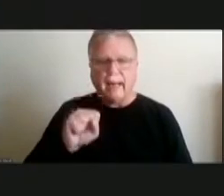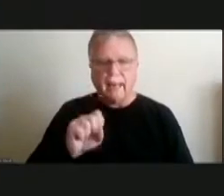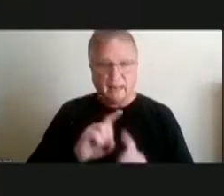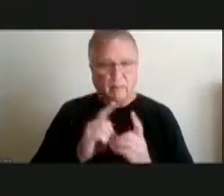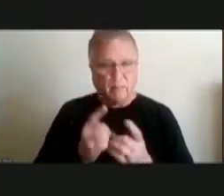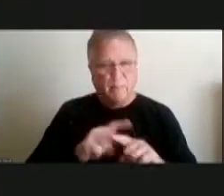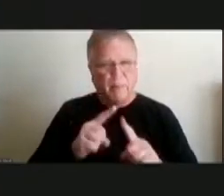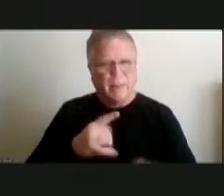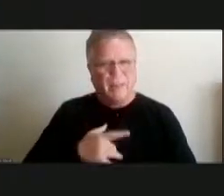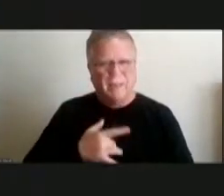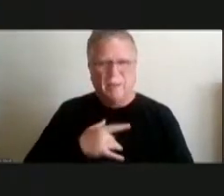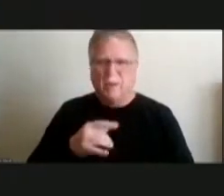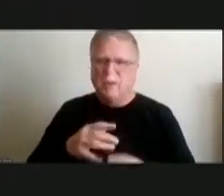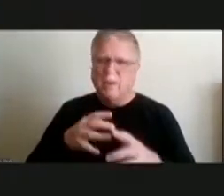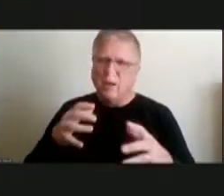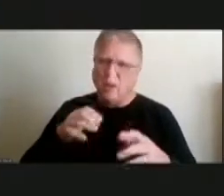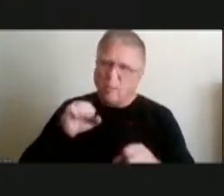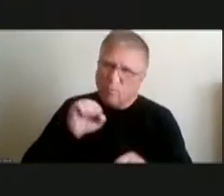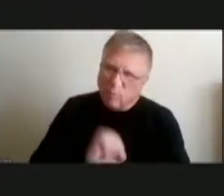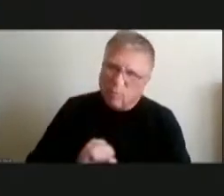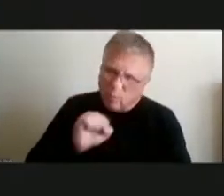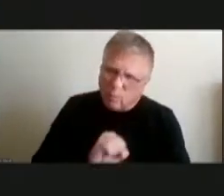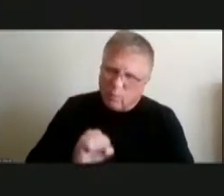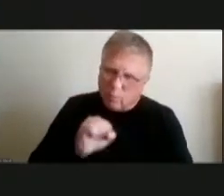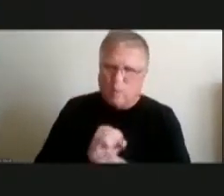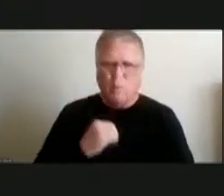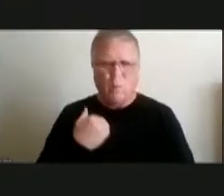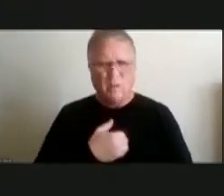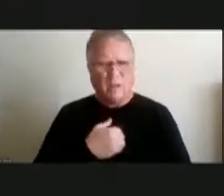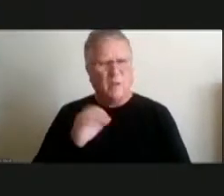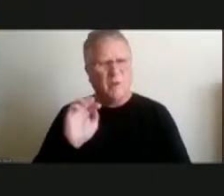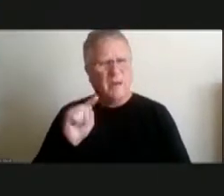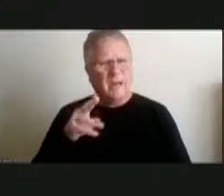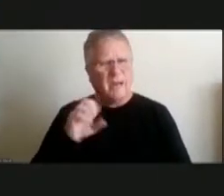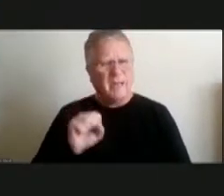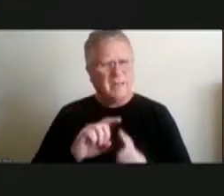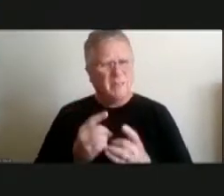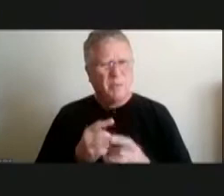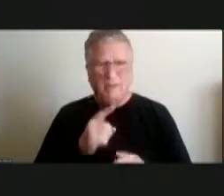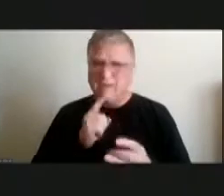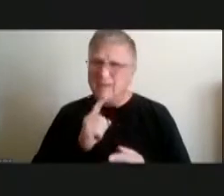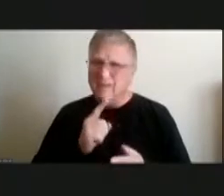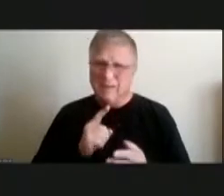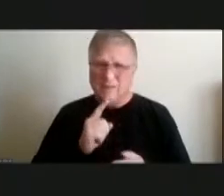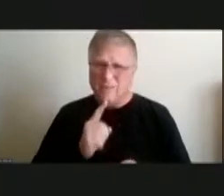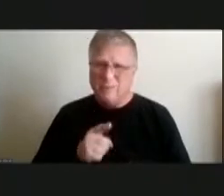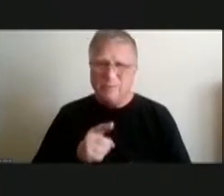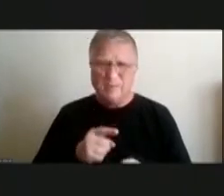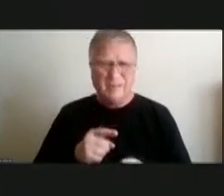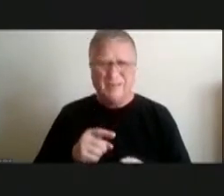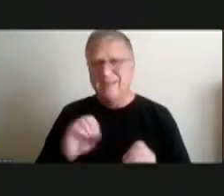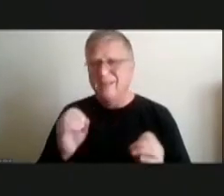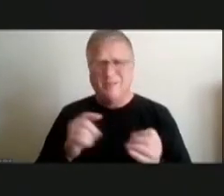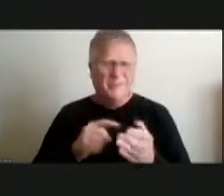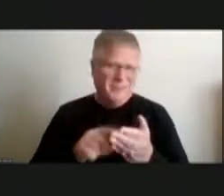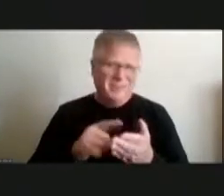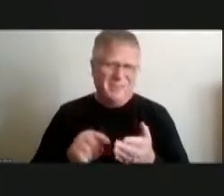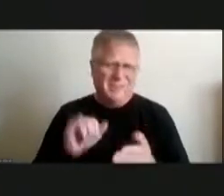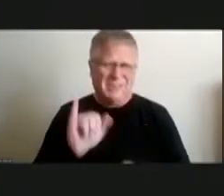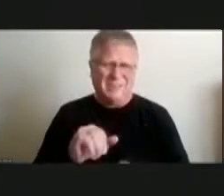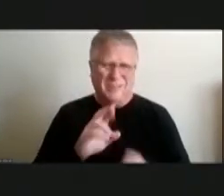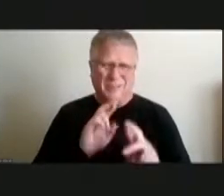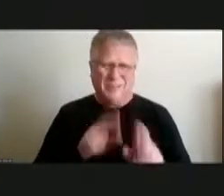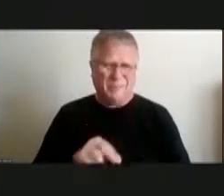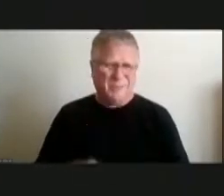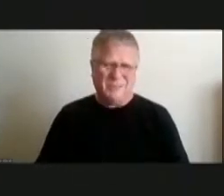there's more work involved with our own ethics department and quite frankly i know that nobody really reports unless